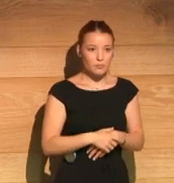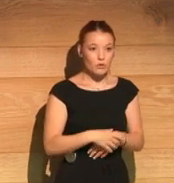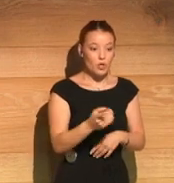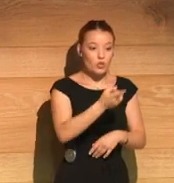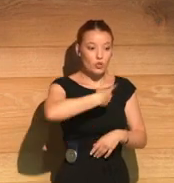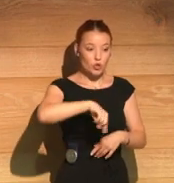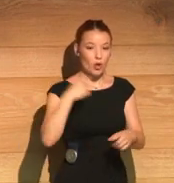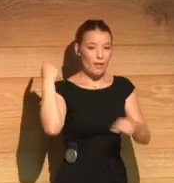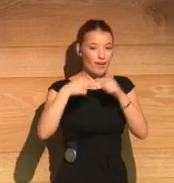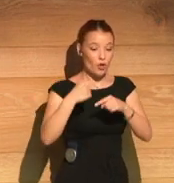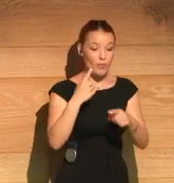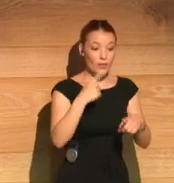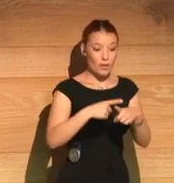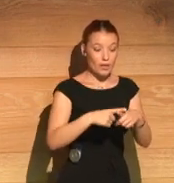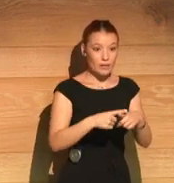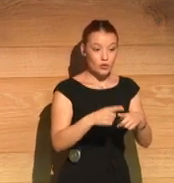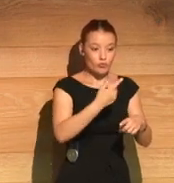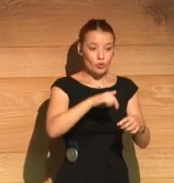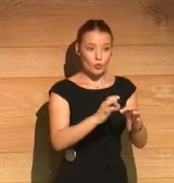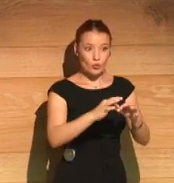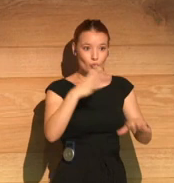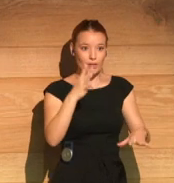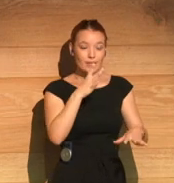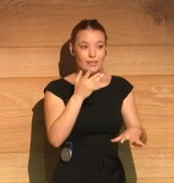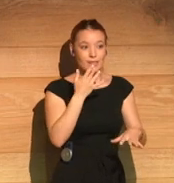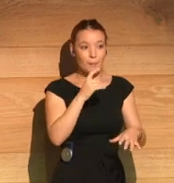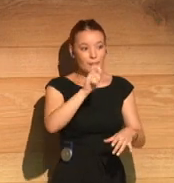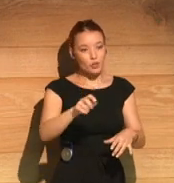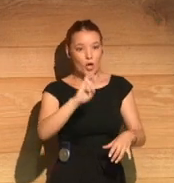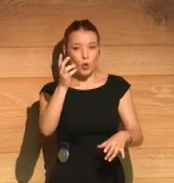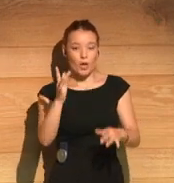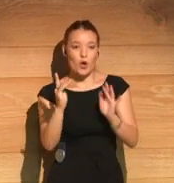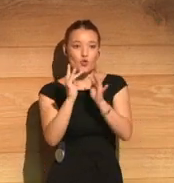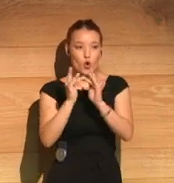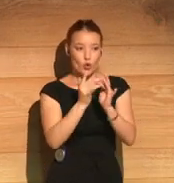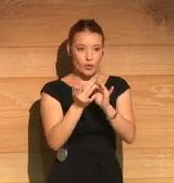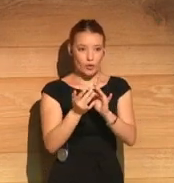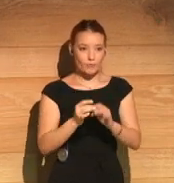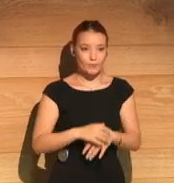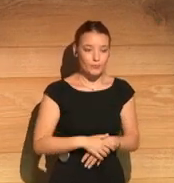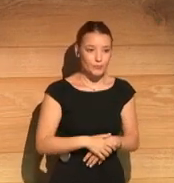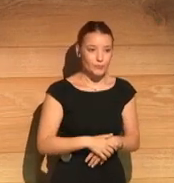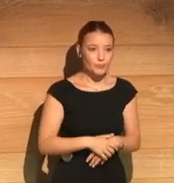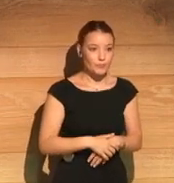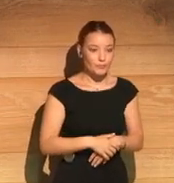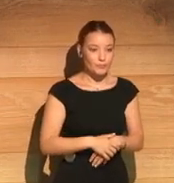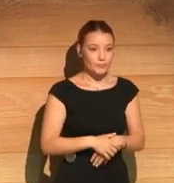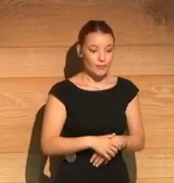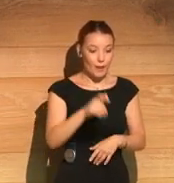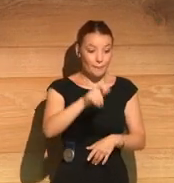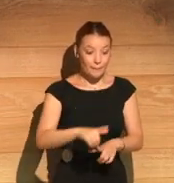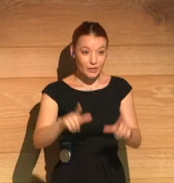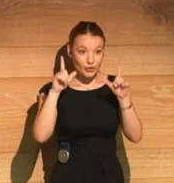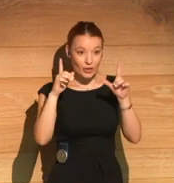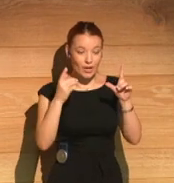of this generation of gay men who feel lucky just to get to know someone. And